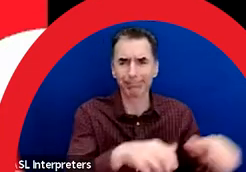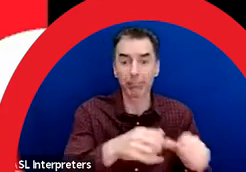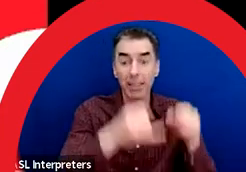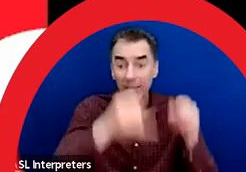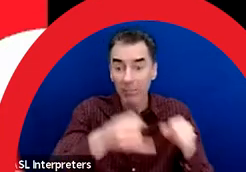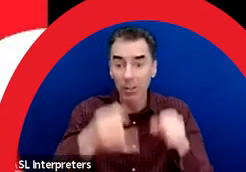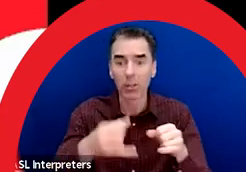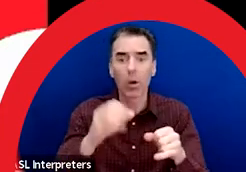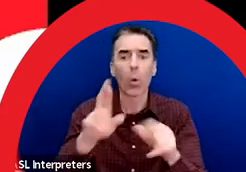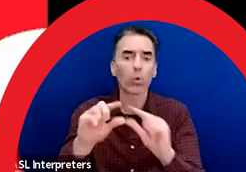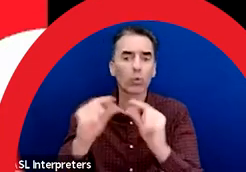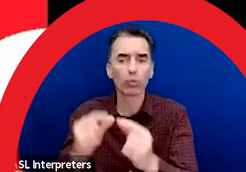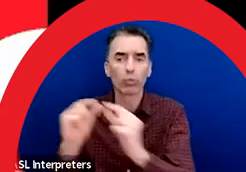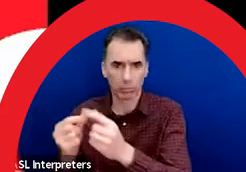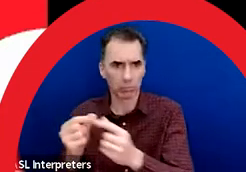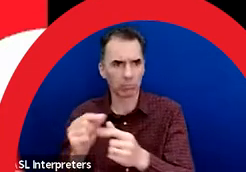Calgary.